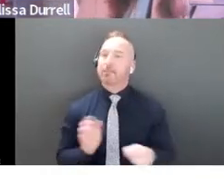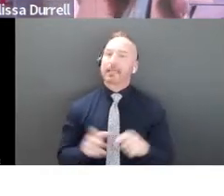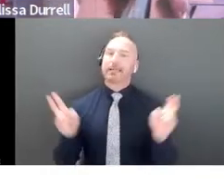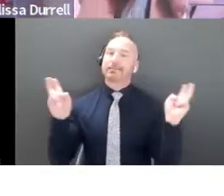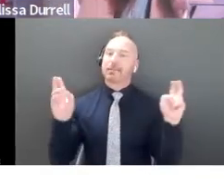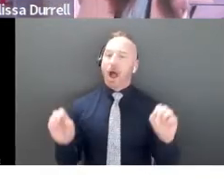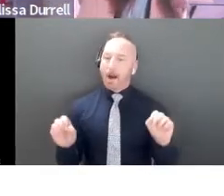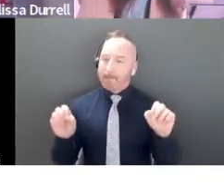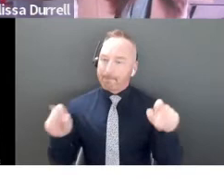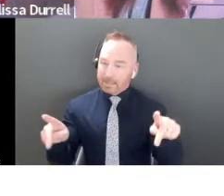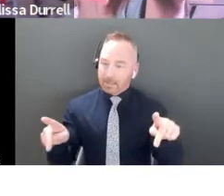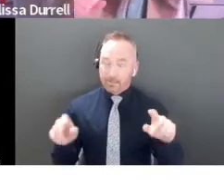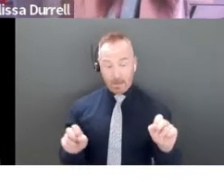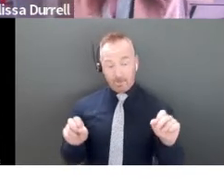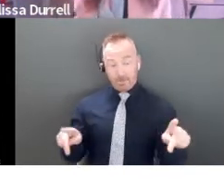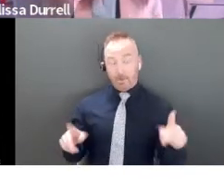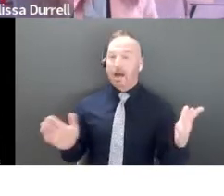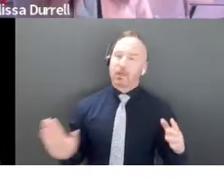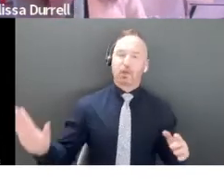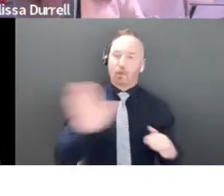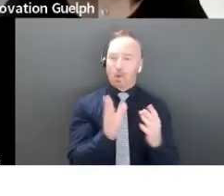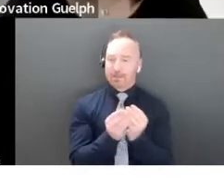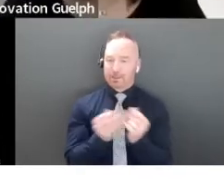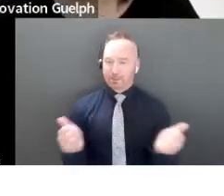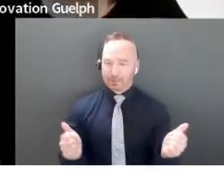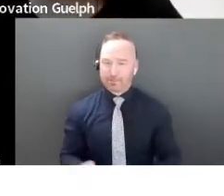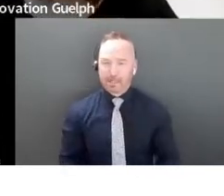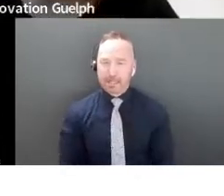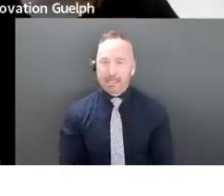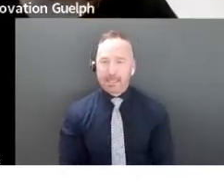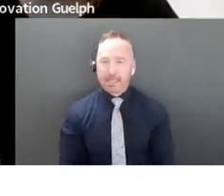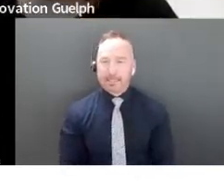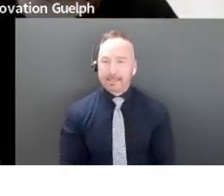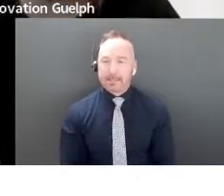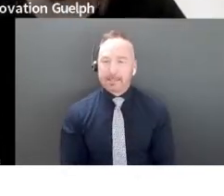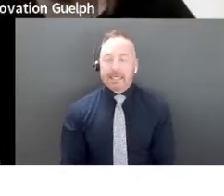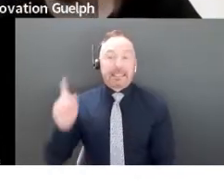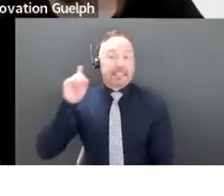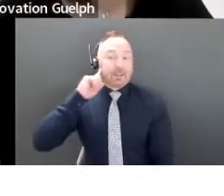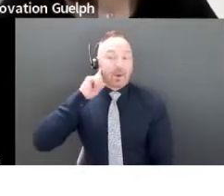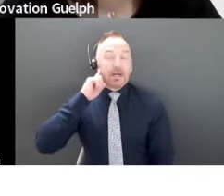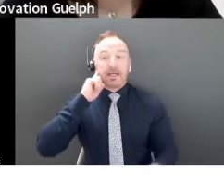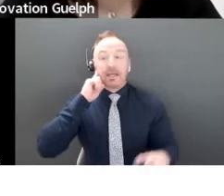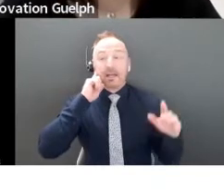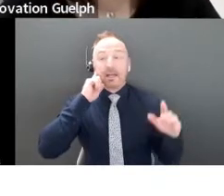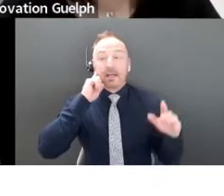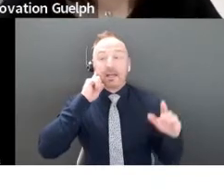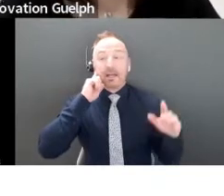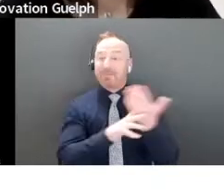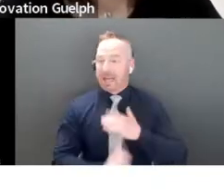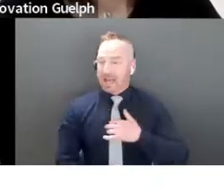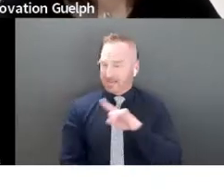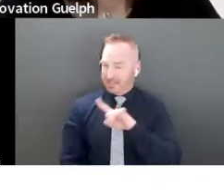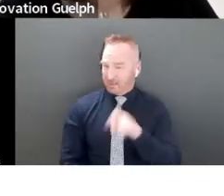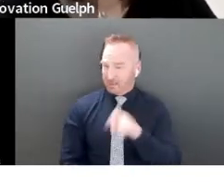is your solution. All right. So what the biggest solution? Oh, yes. I just have one question. Is it